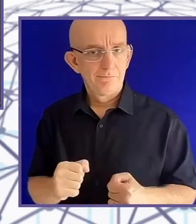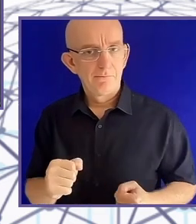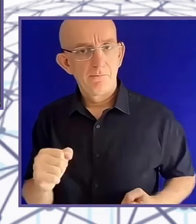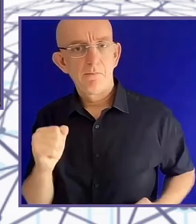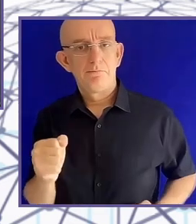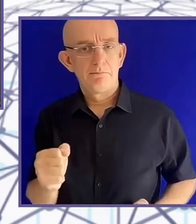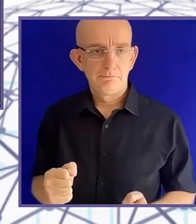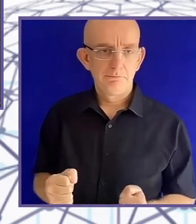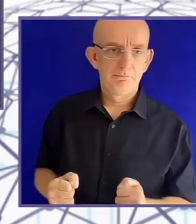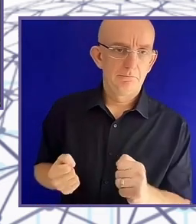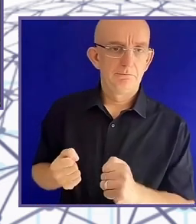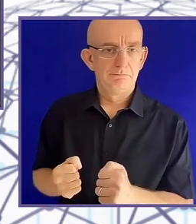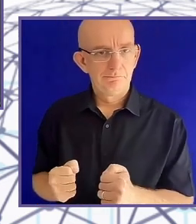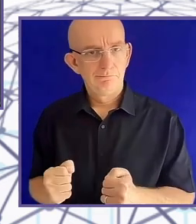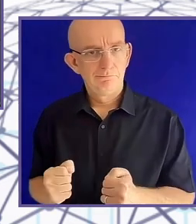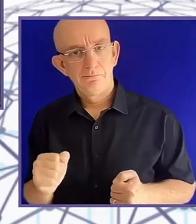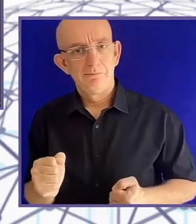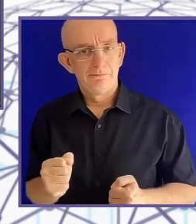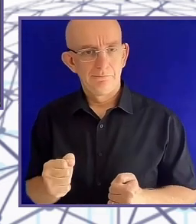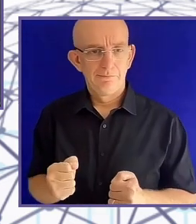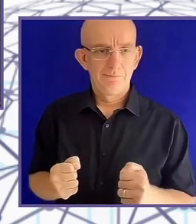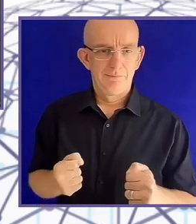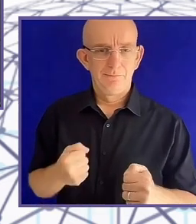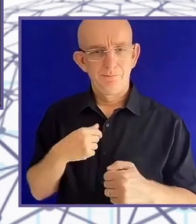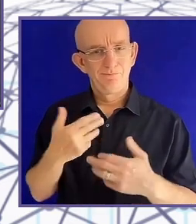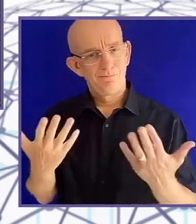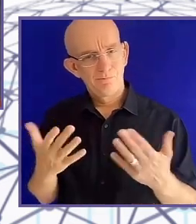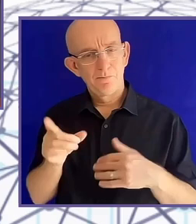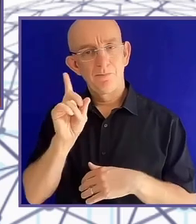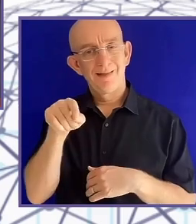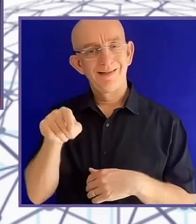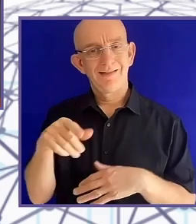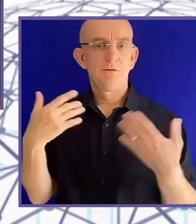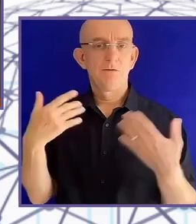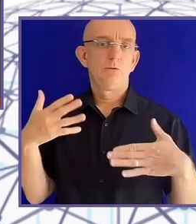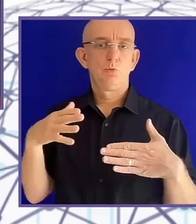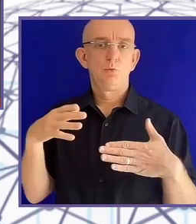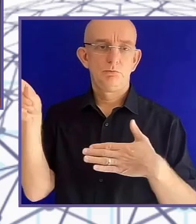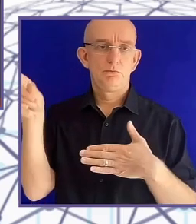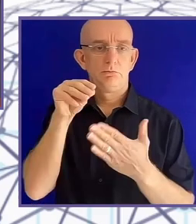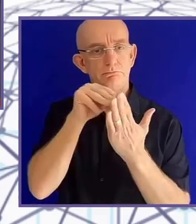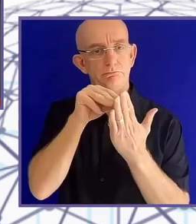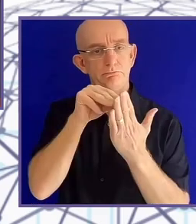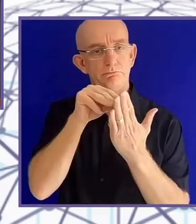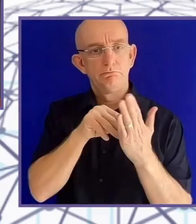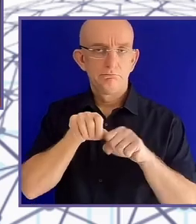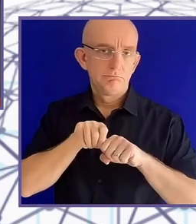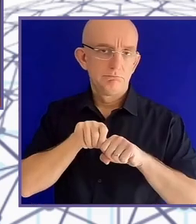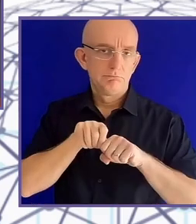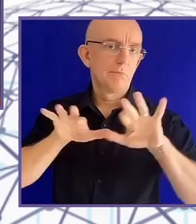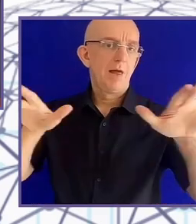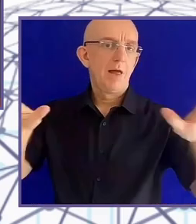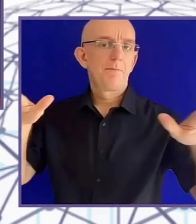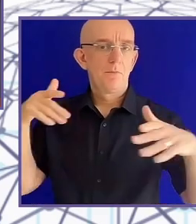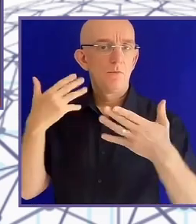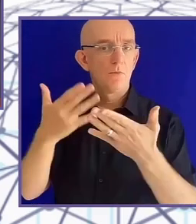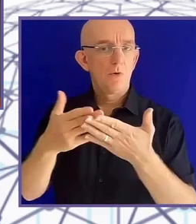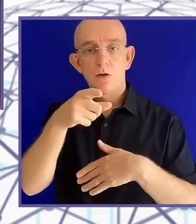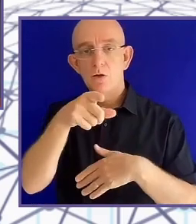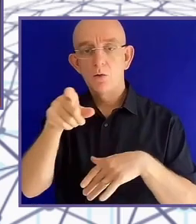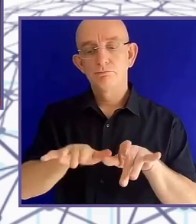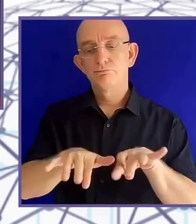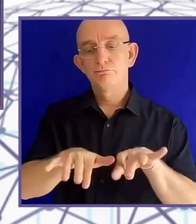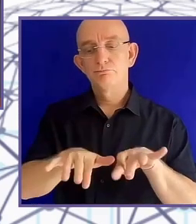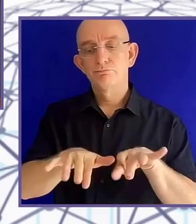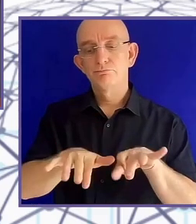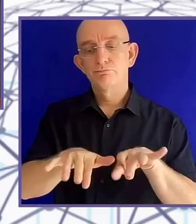are the two interludes I had in exoskeletons. Because non-disabled people love an exoskeleton. We're not sure why, but they really